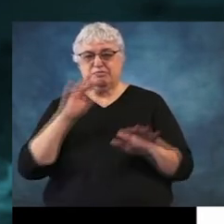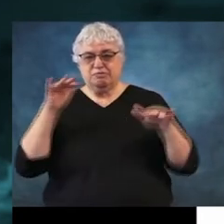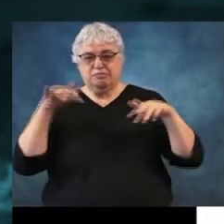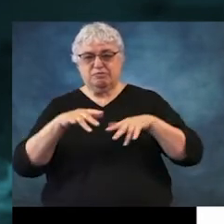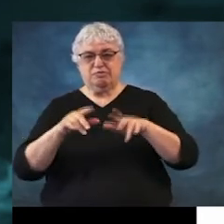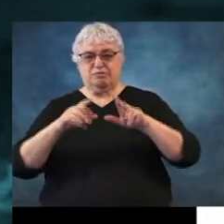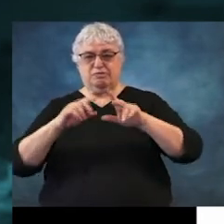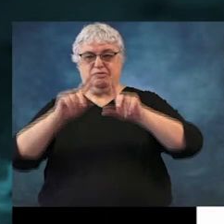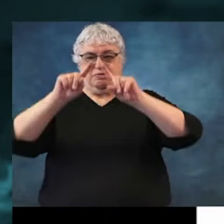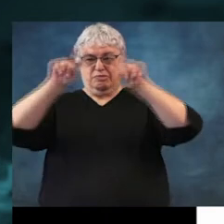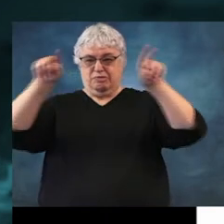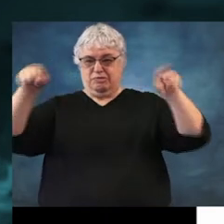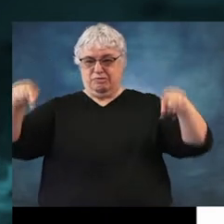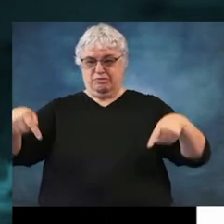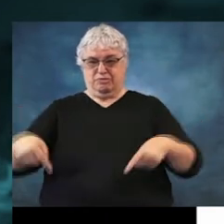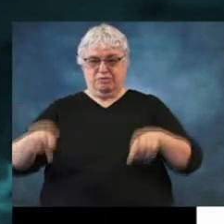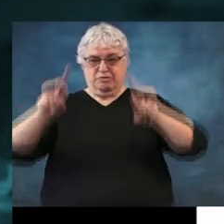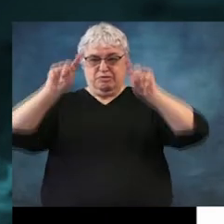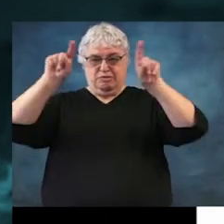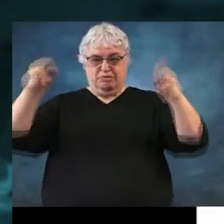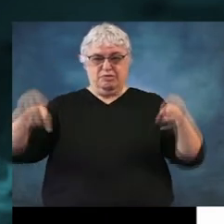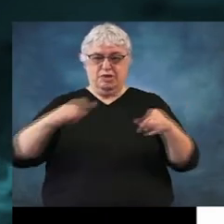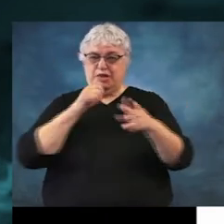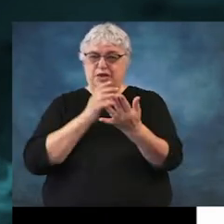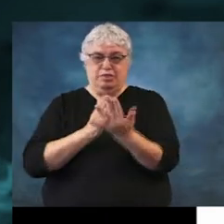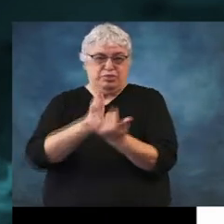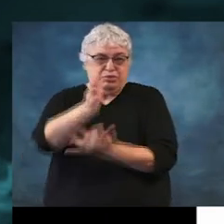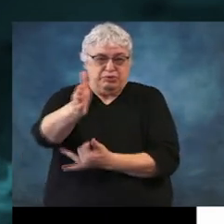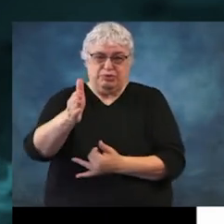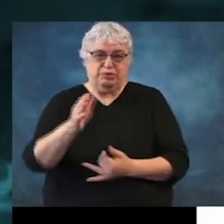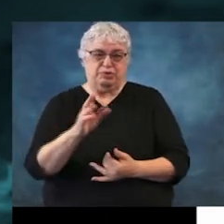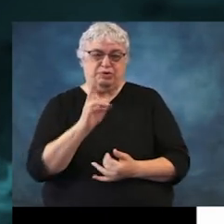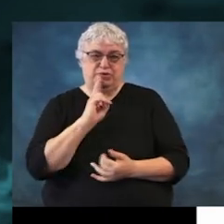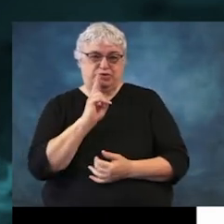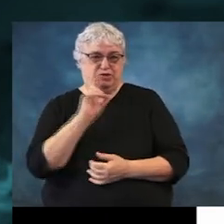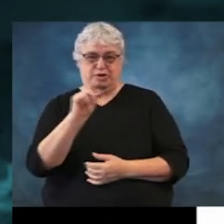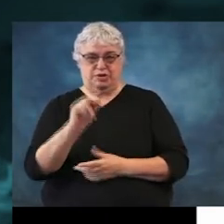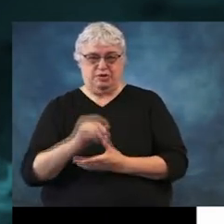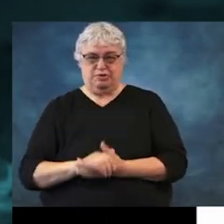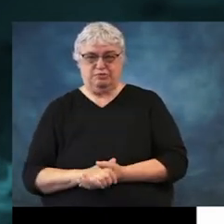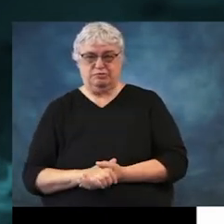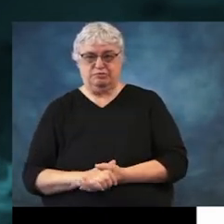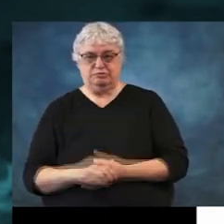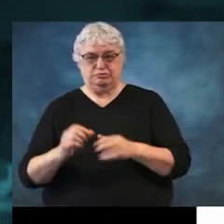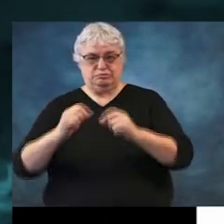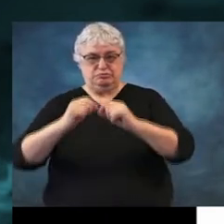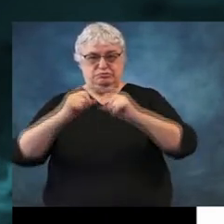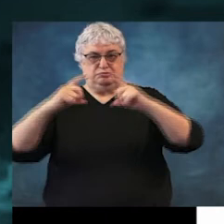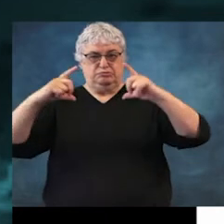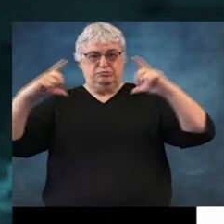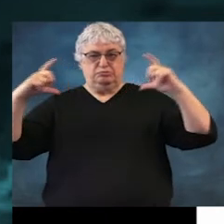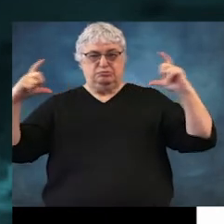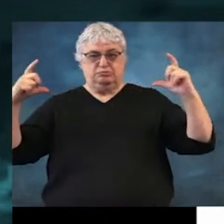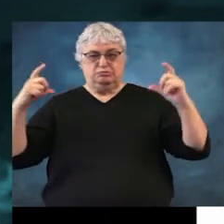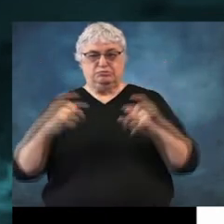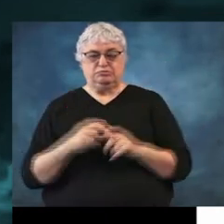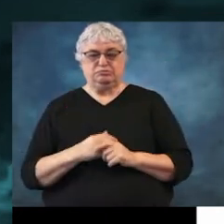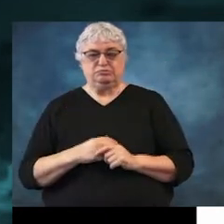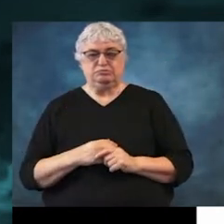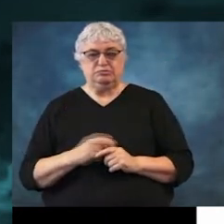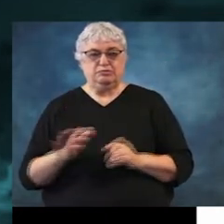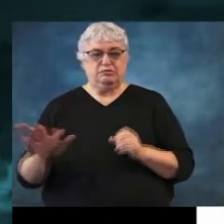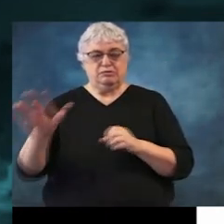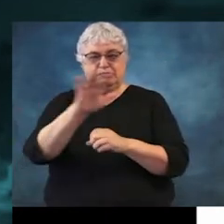drain kind of around Harris County. So we're going to kind of zoom in here and look at the at kind of the regional